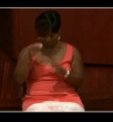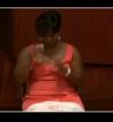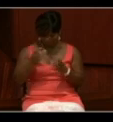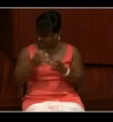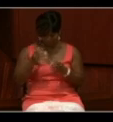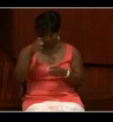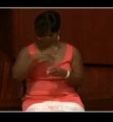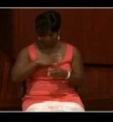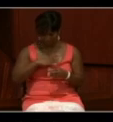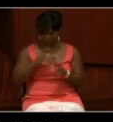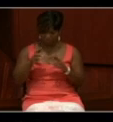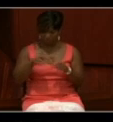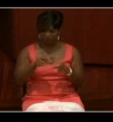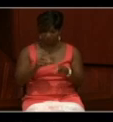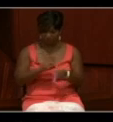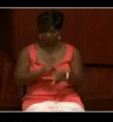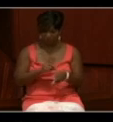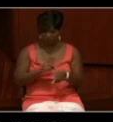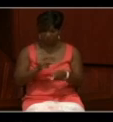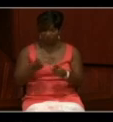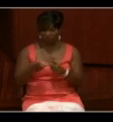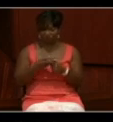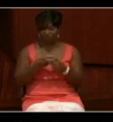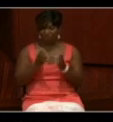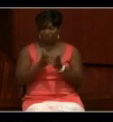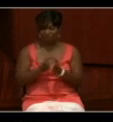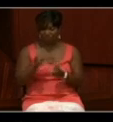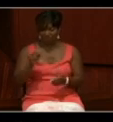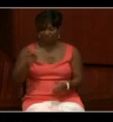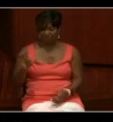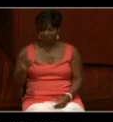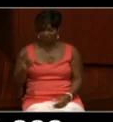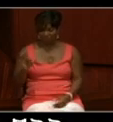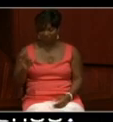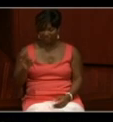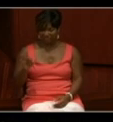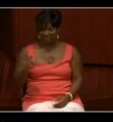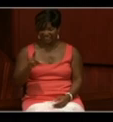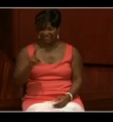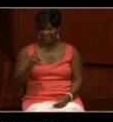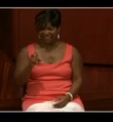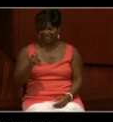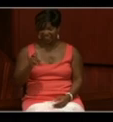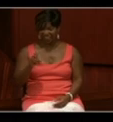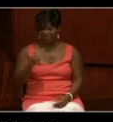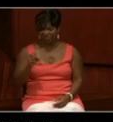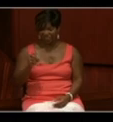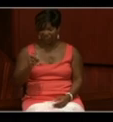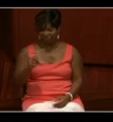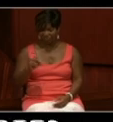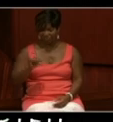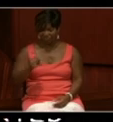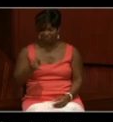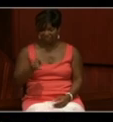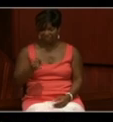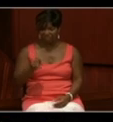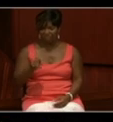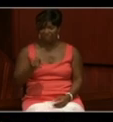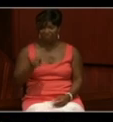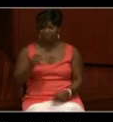recruiting ship San Francisco. Diversion J., Musician second class,